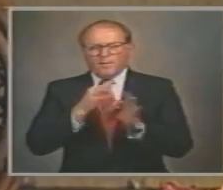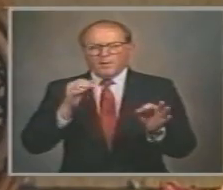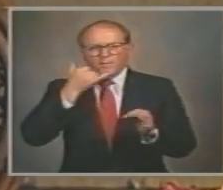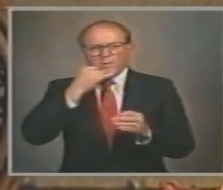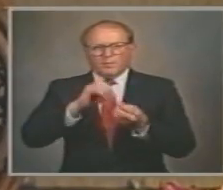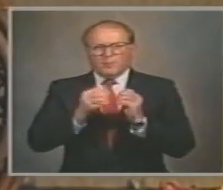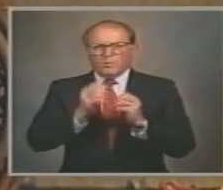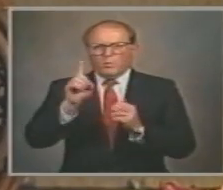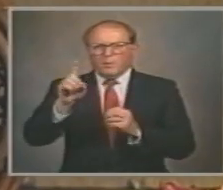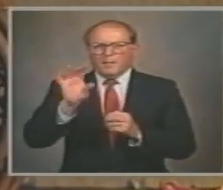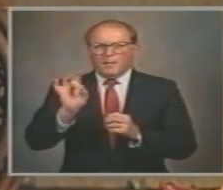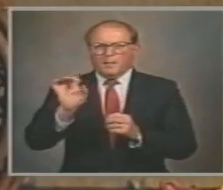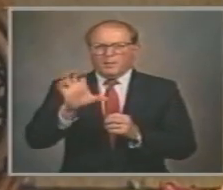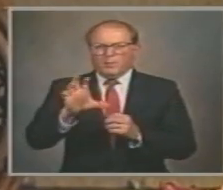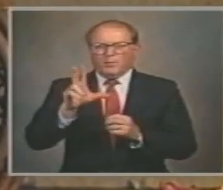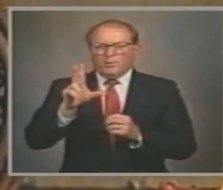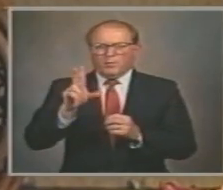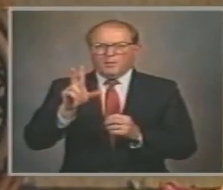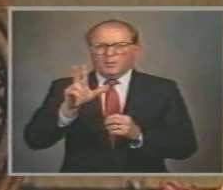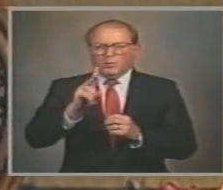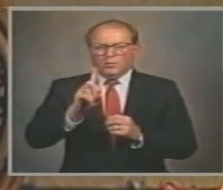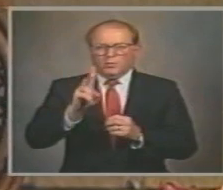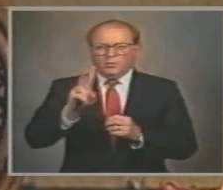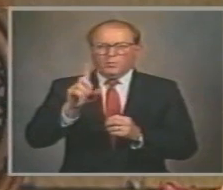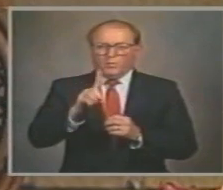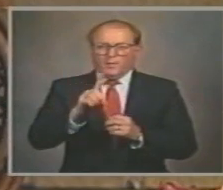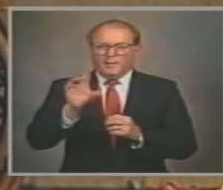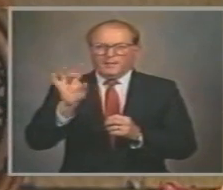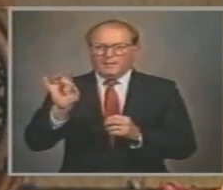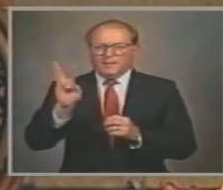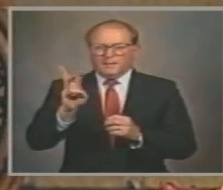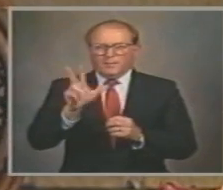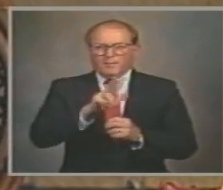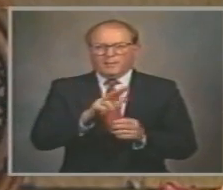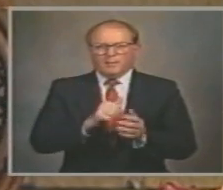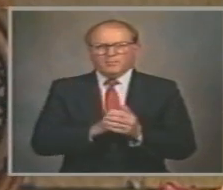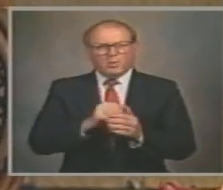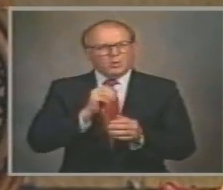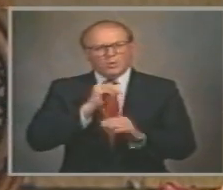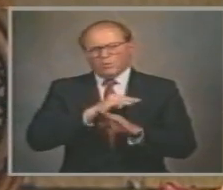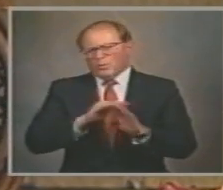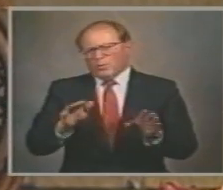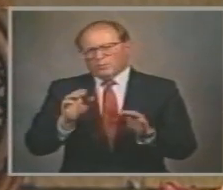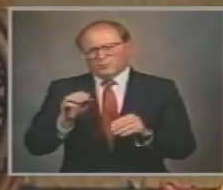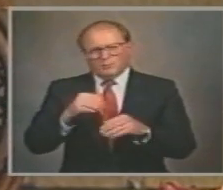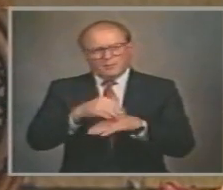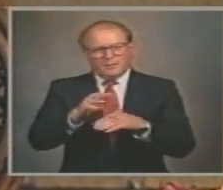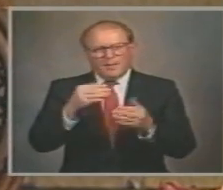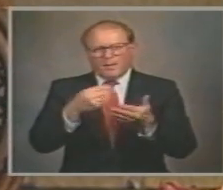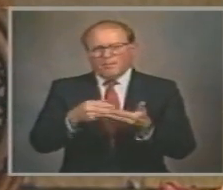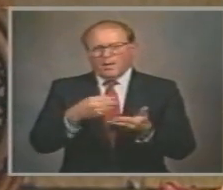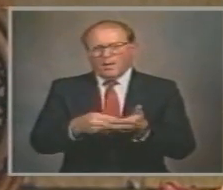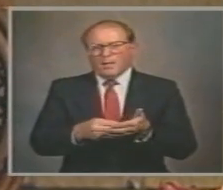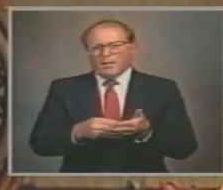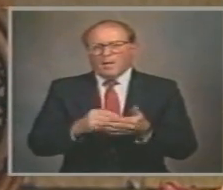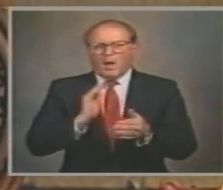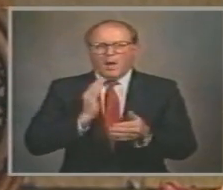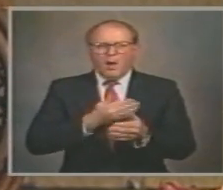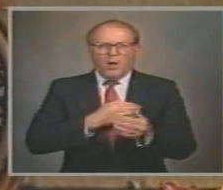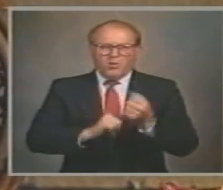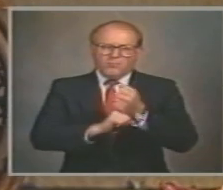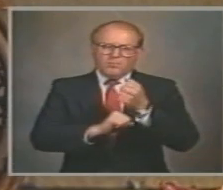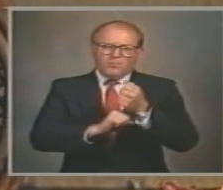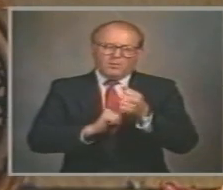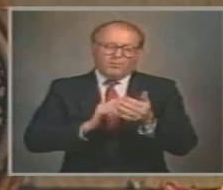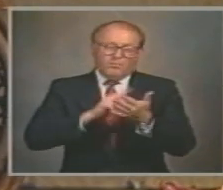number is 1-800-321-8633 Now you don't have to send money Our program and all we do